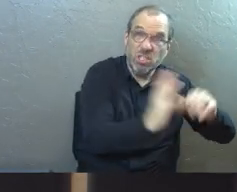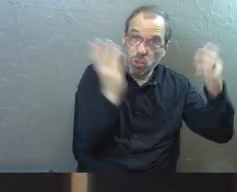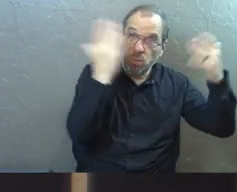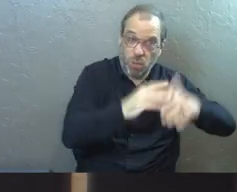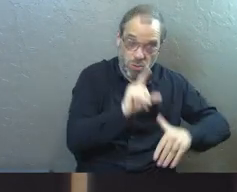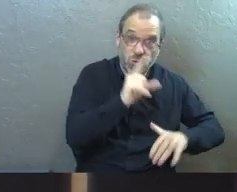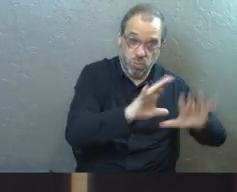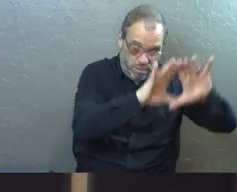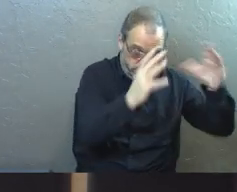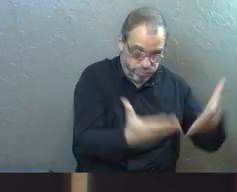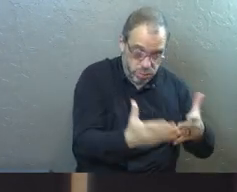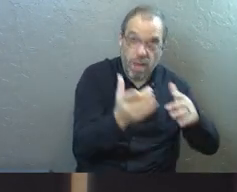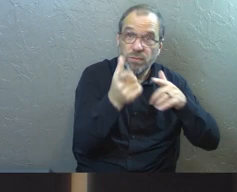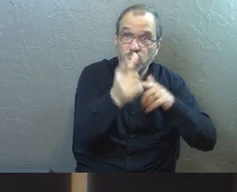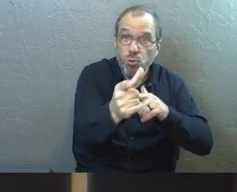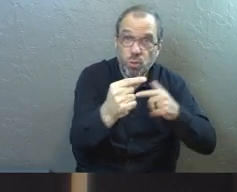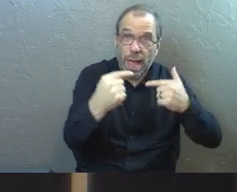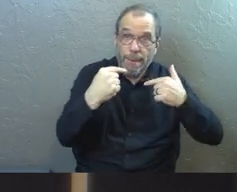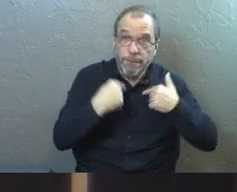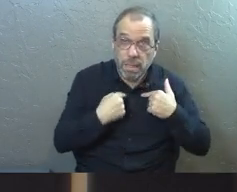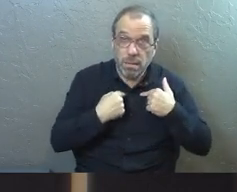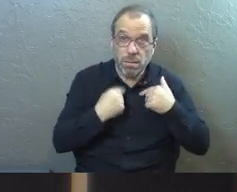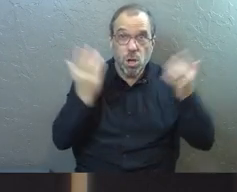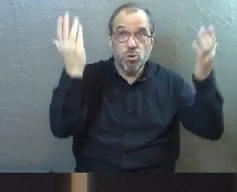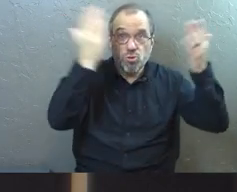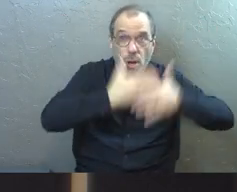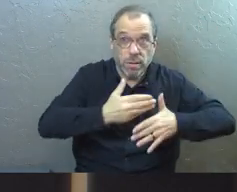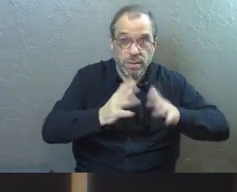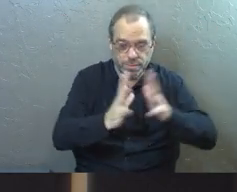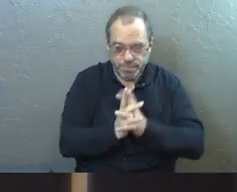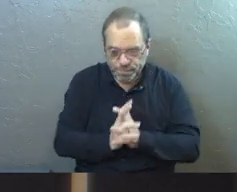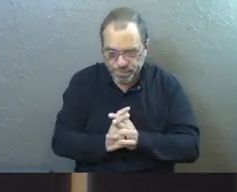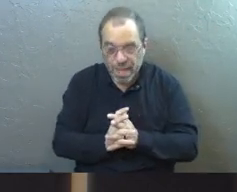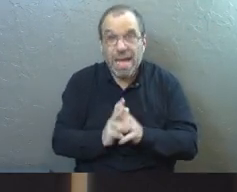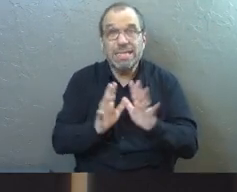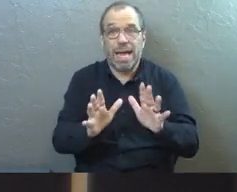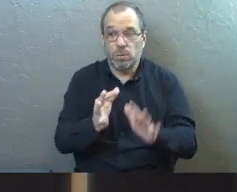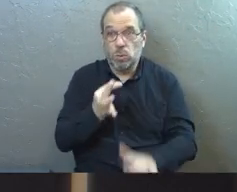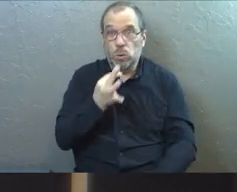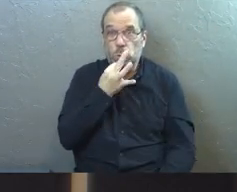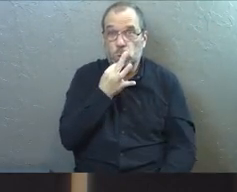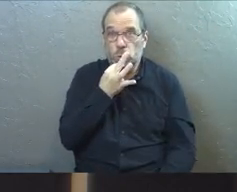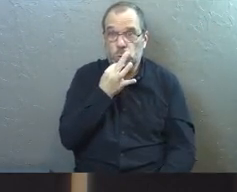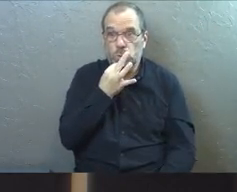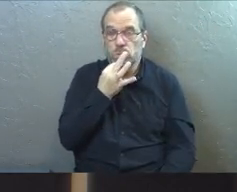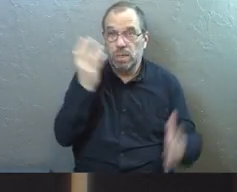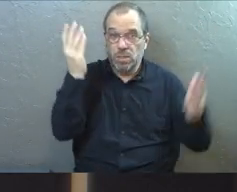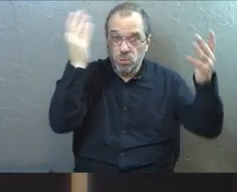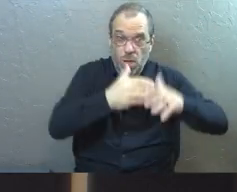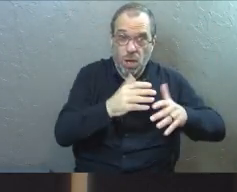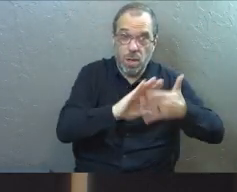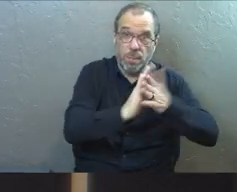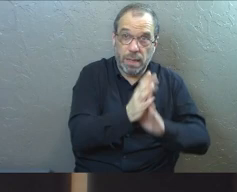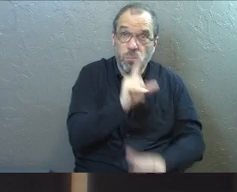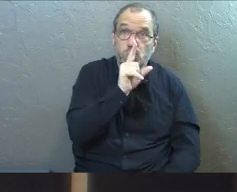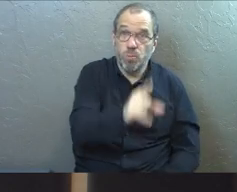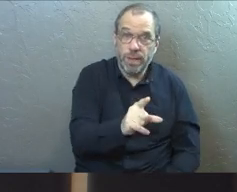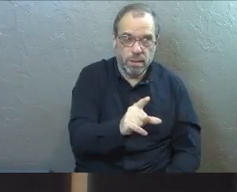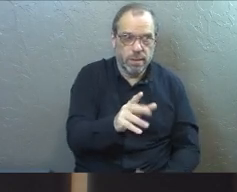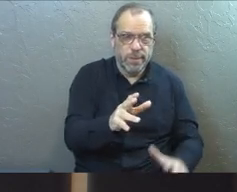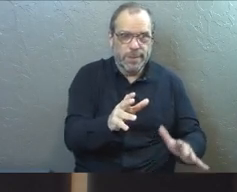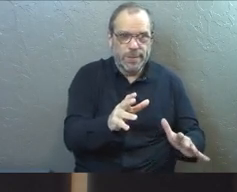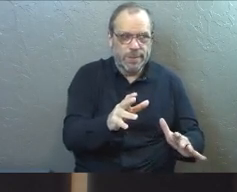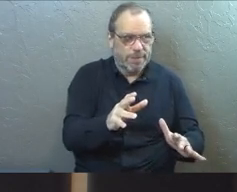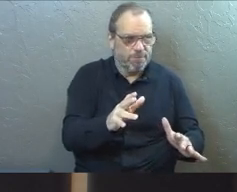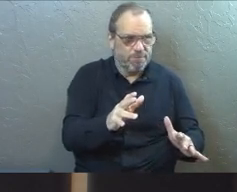a reality for every single one of us. And we're going to talk in a moment here about darkness and how real it can get and how